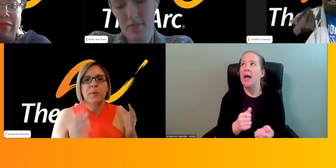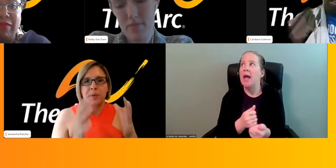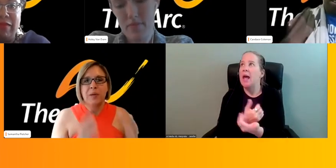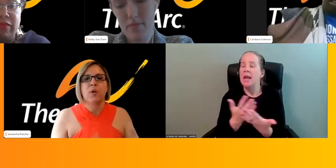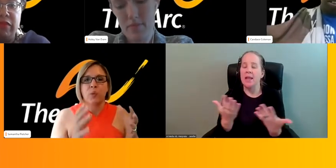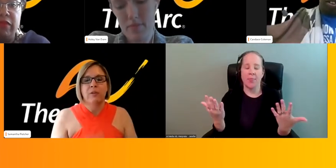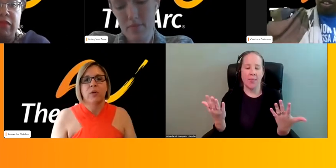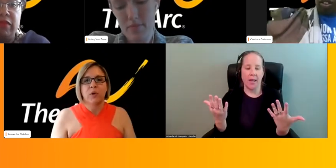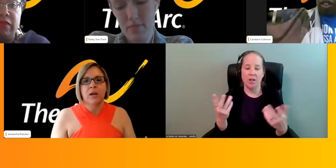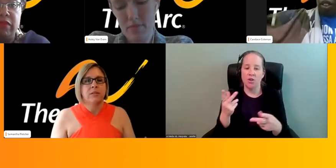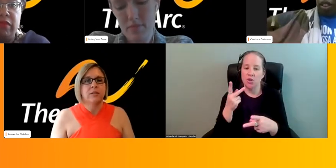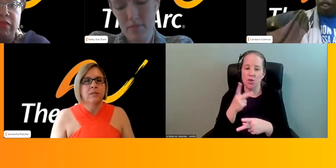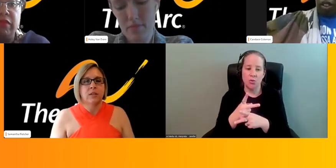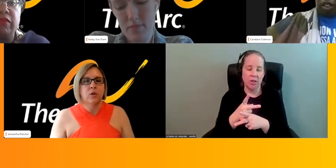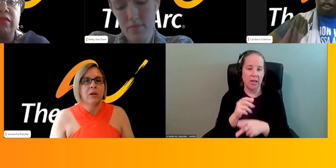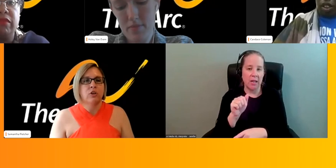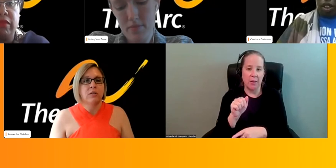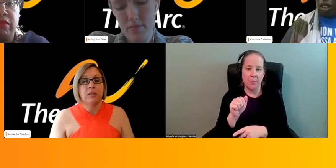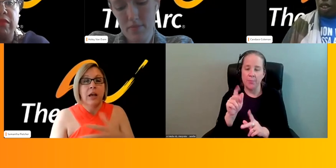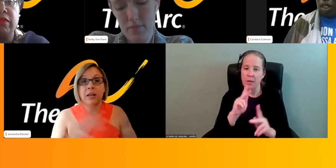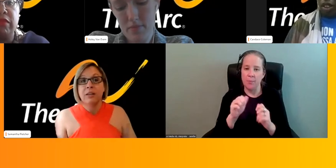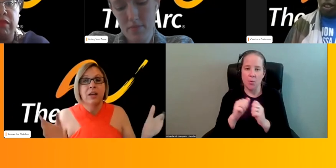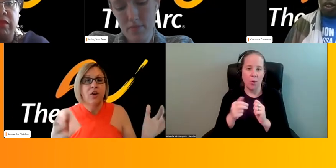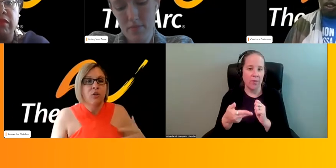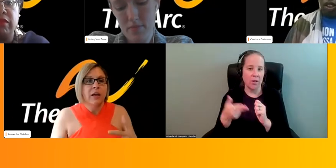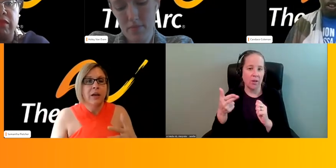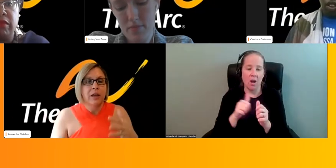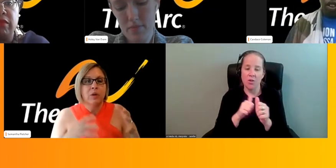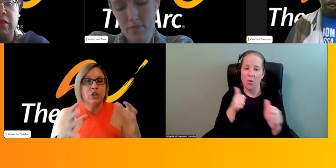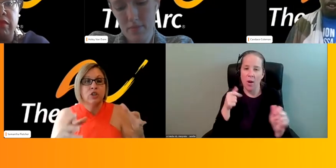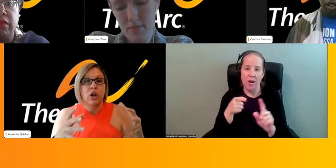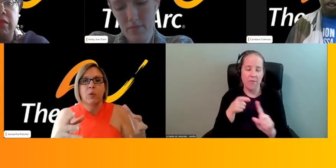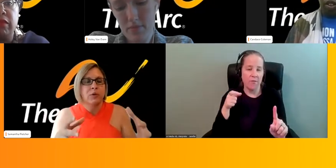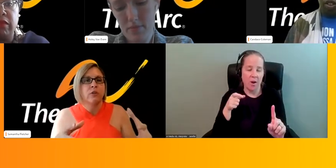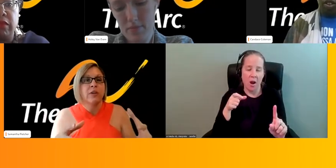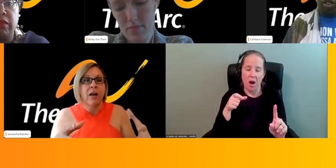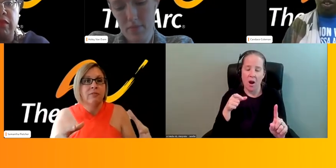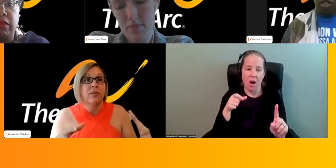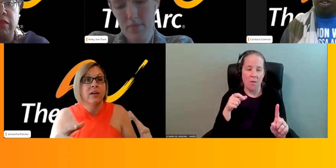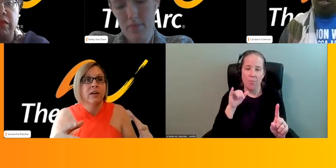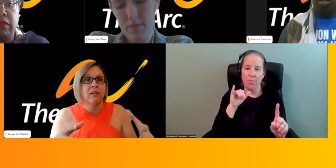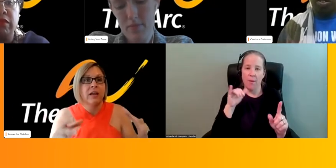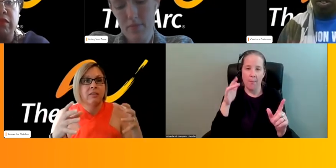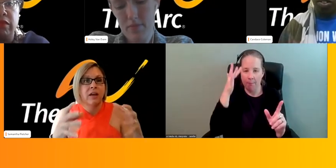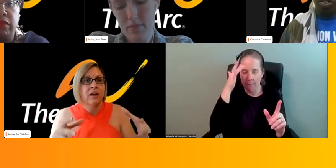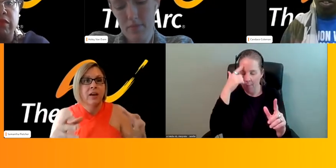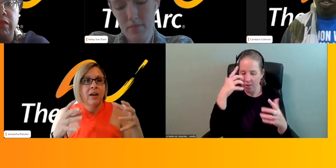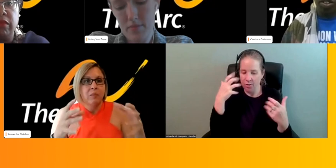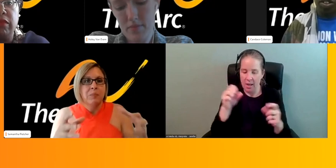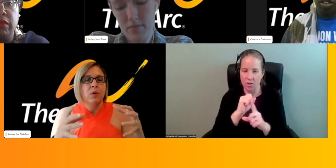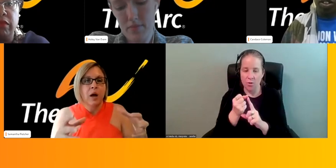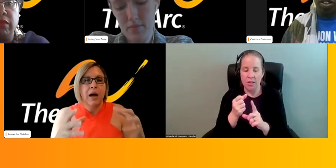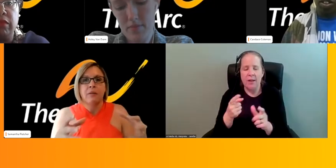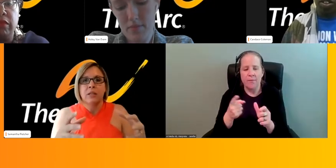armed people away from crisis situations anything like can we just start with preserving life like that